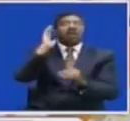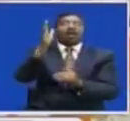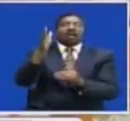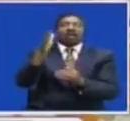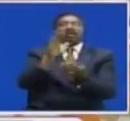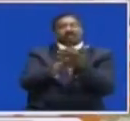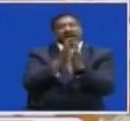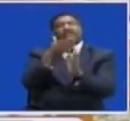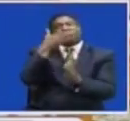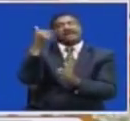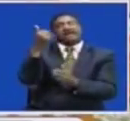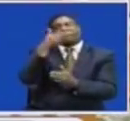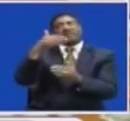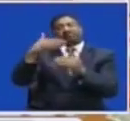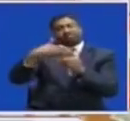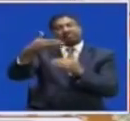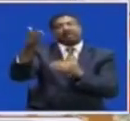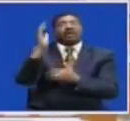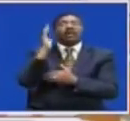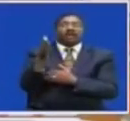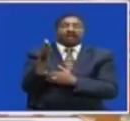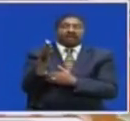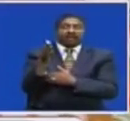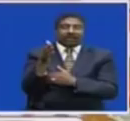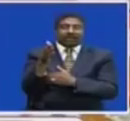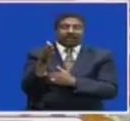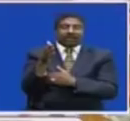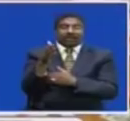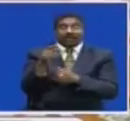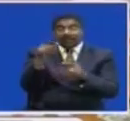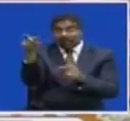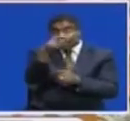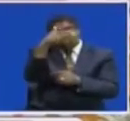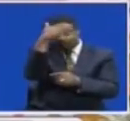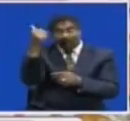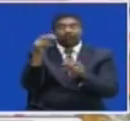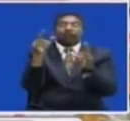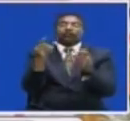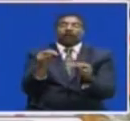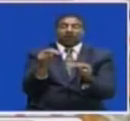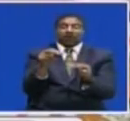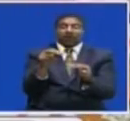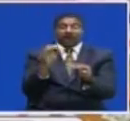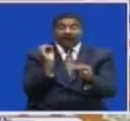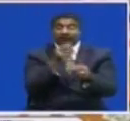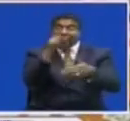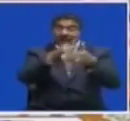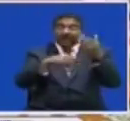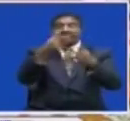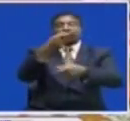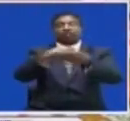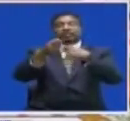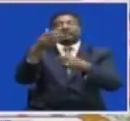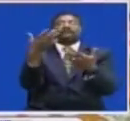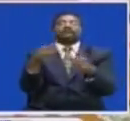better as we see more supply Don't forget we have changed our tax regime And mineral